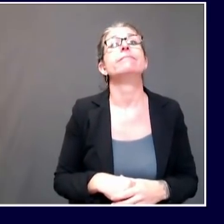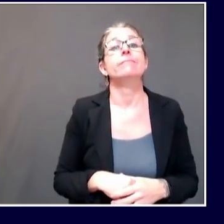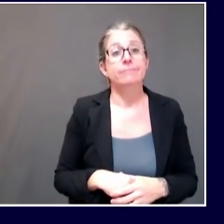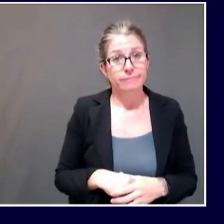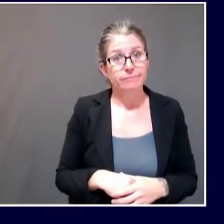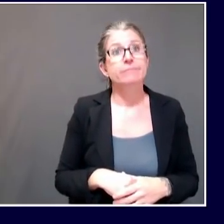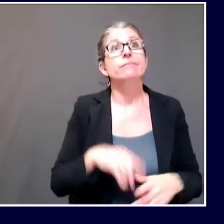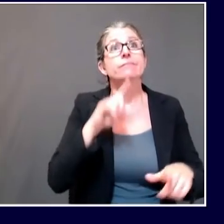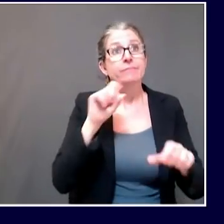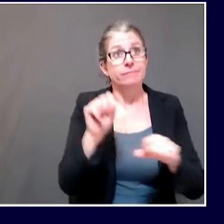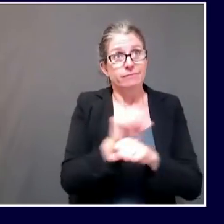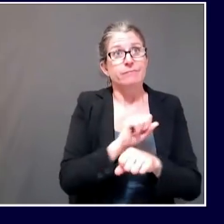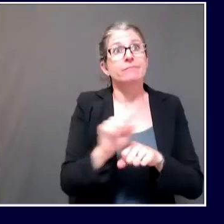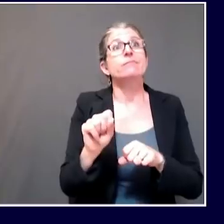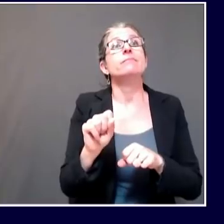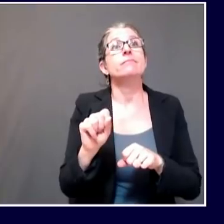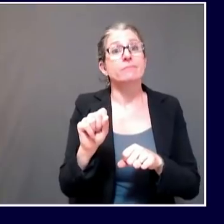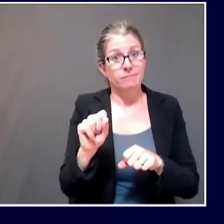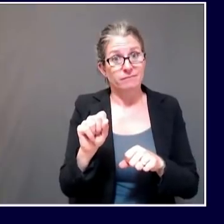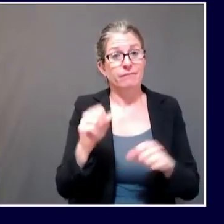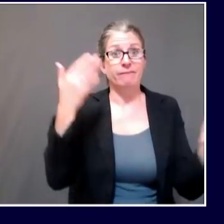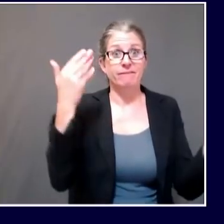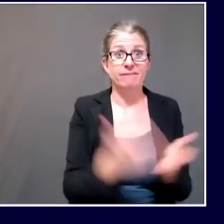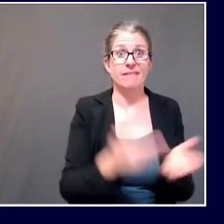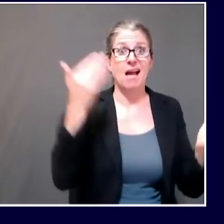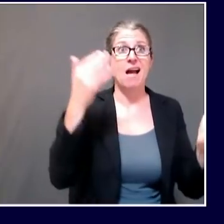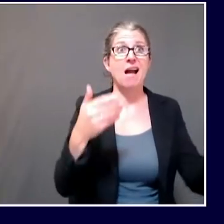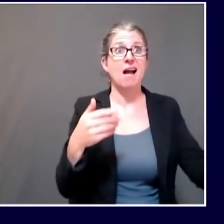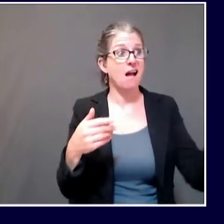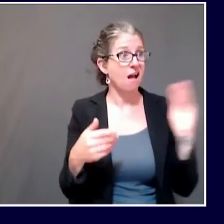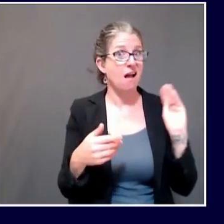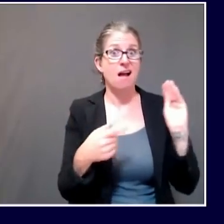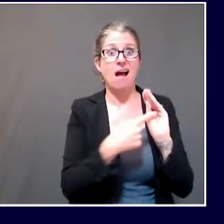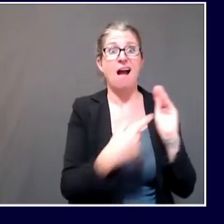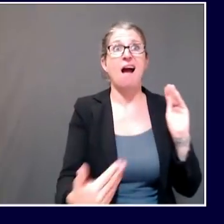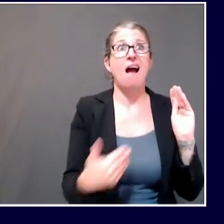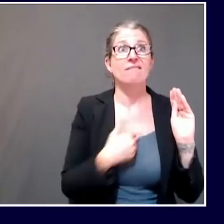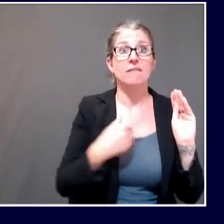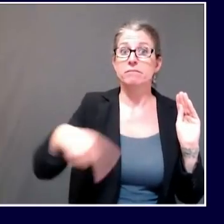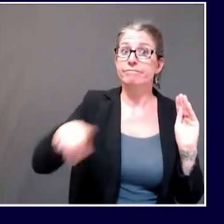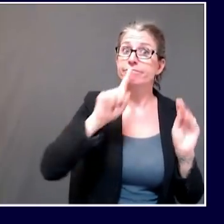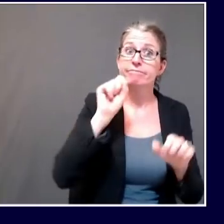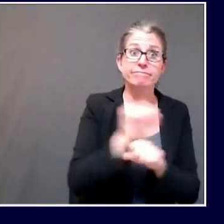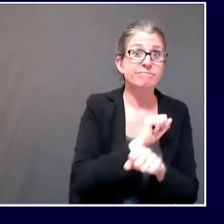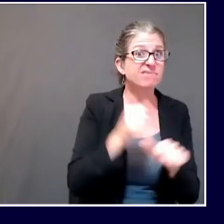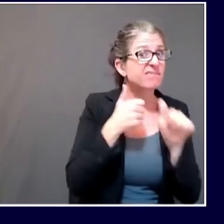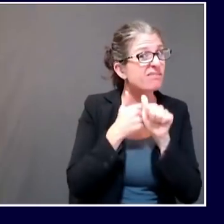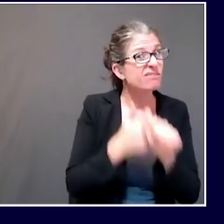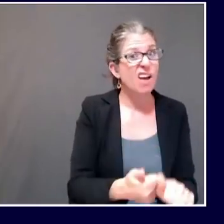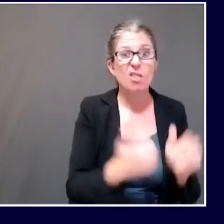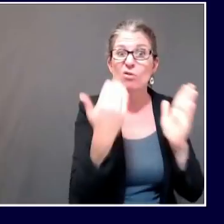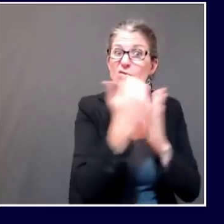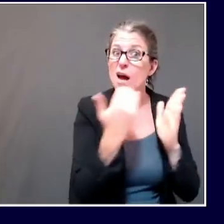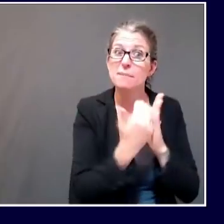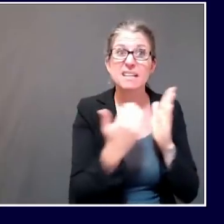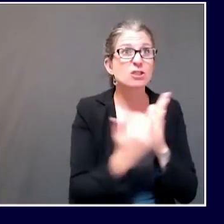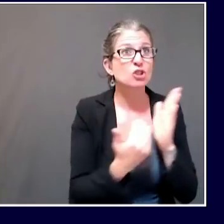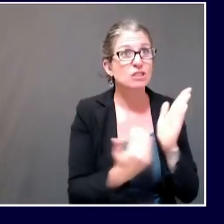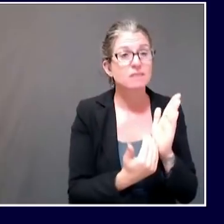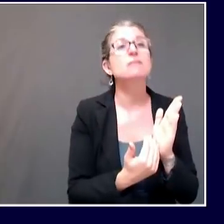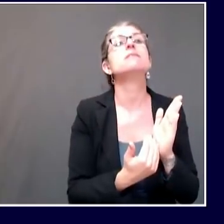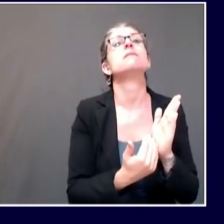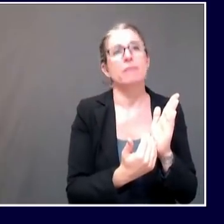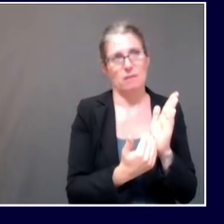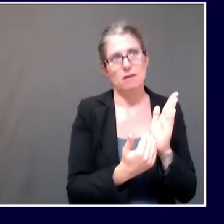then we can go down some of the routes that commissioner Lambert outlined earlier, uh, to make sure that anyone who is convening events of this sort